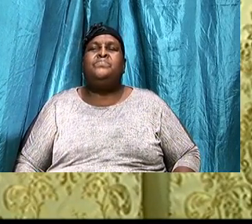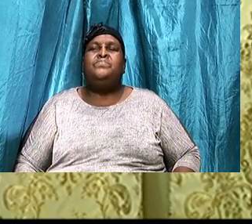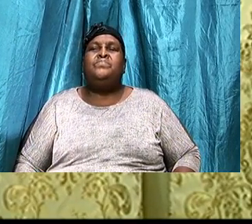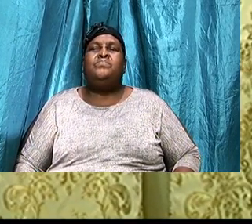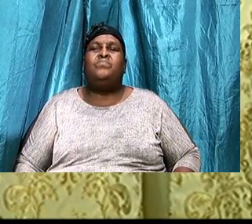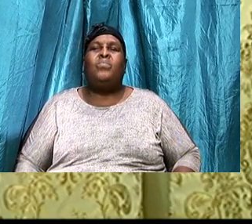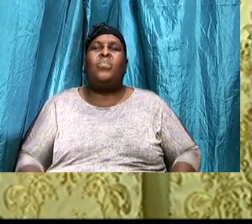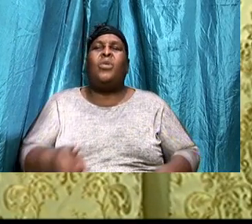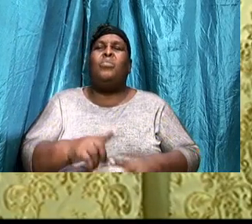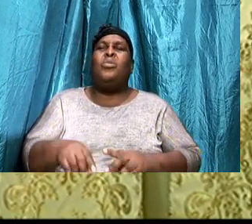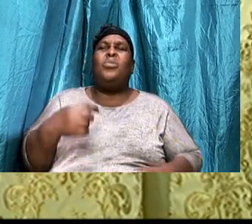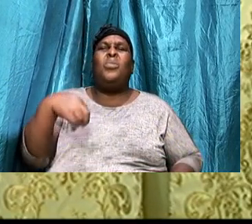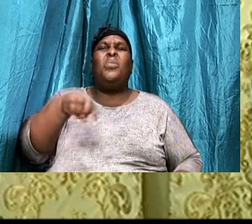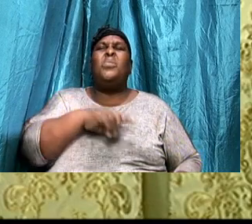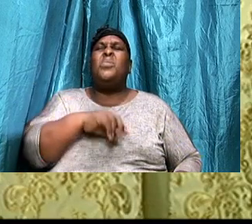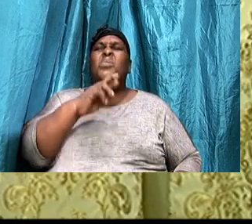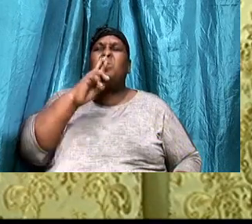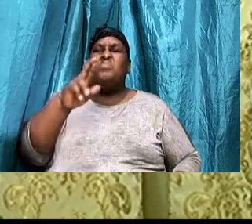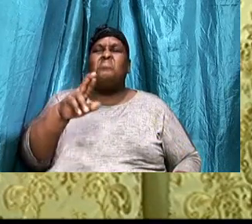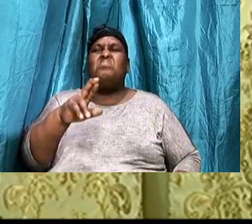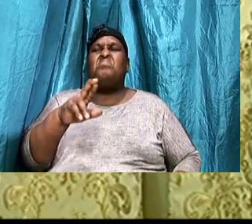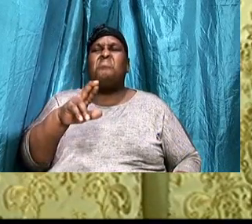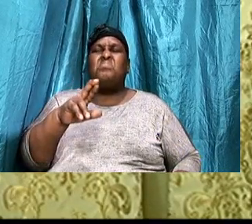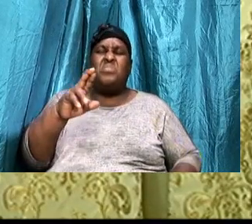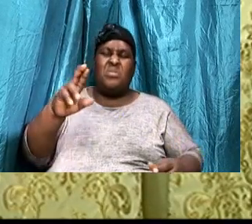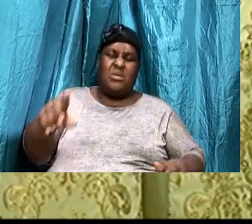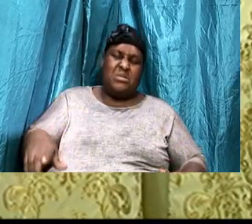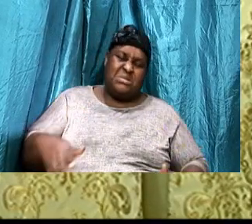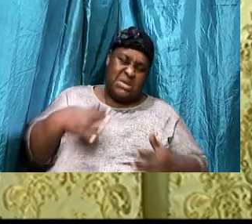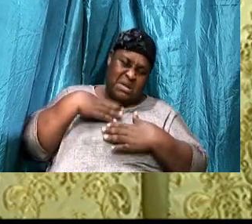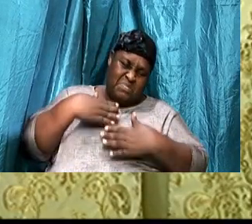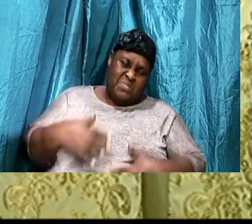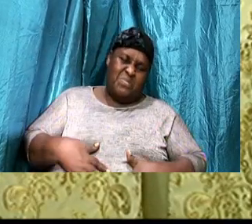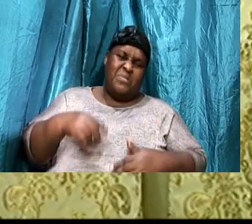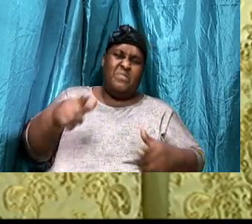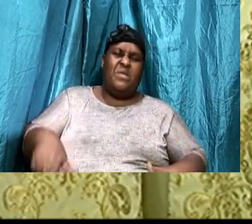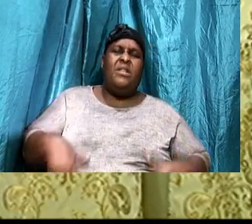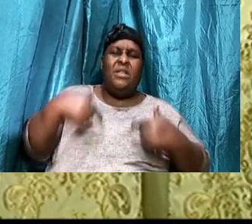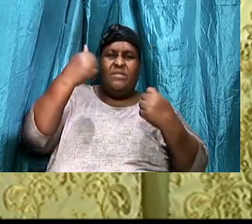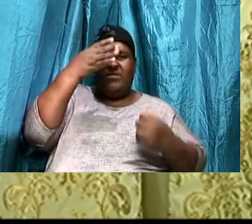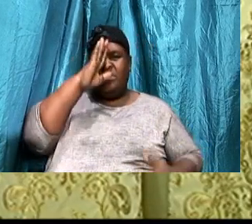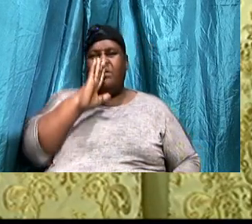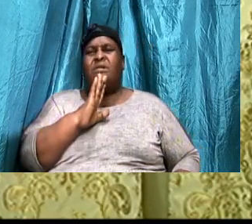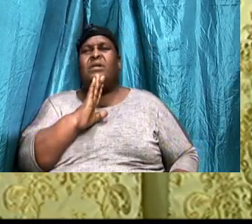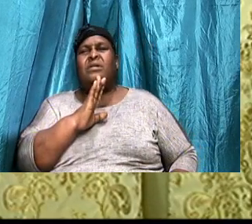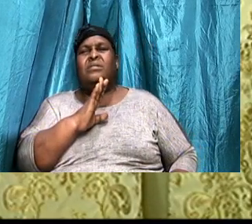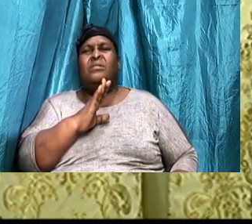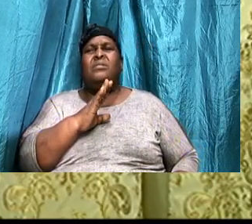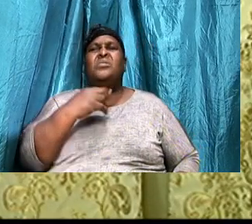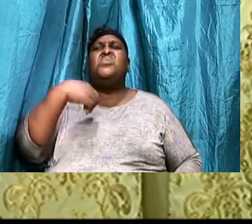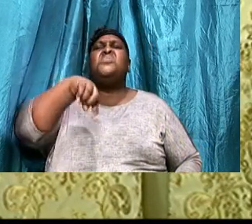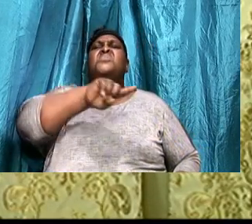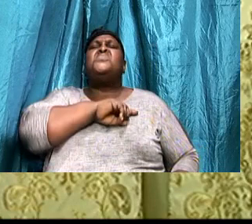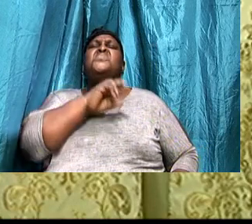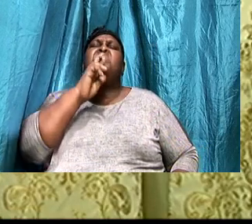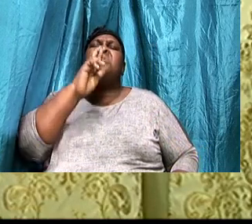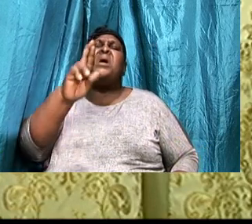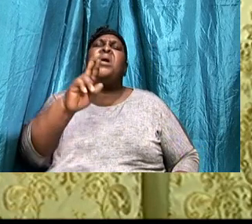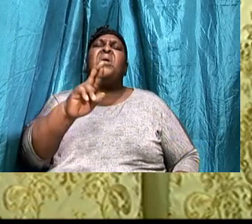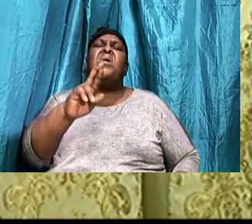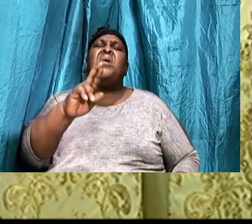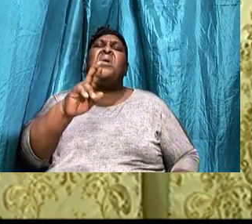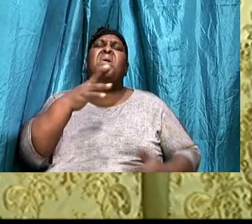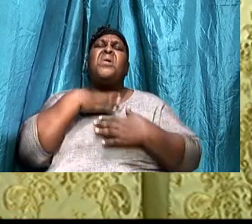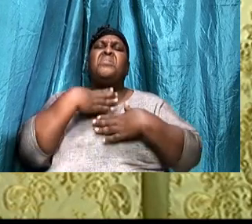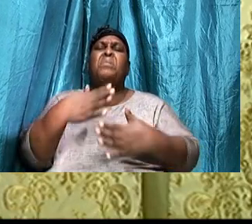We are the temple, Of the living God, It's not a joke thing, We are the temple, Of